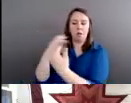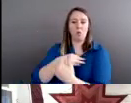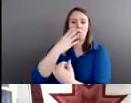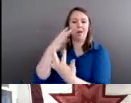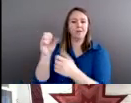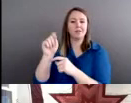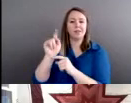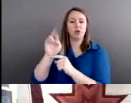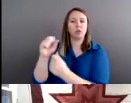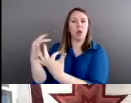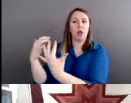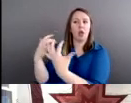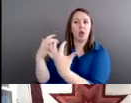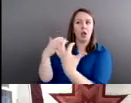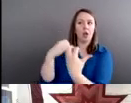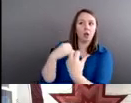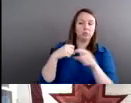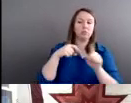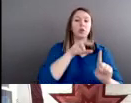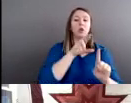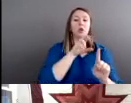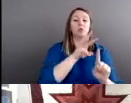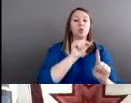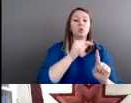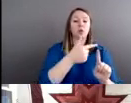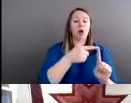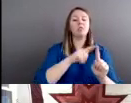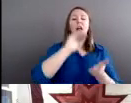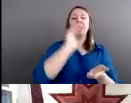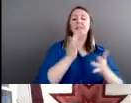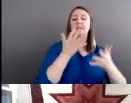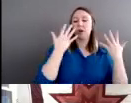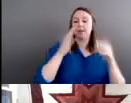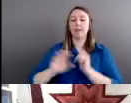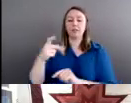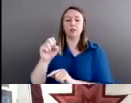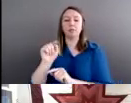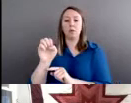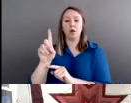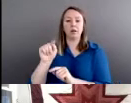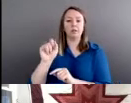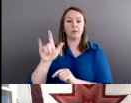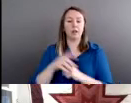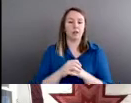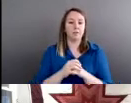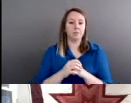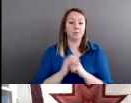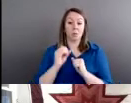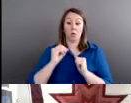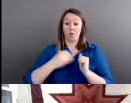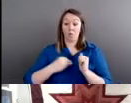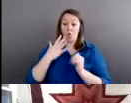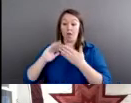And Crow Dog was considered to be less friendly than Spotted Tail. So the white community in this area, as well